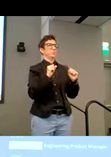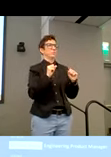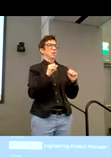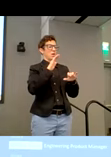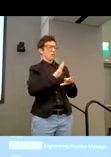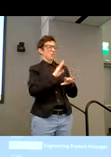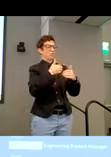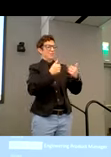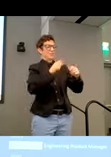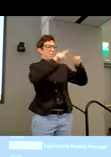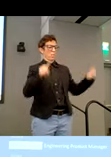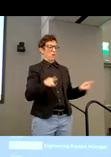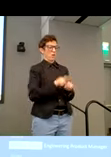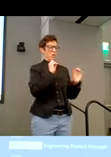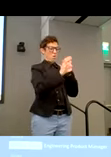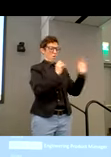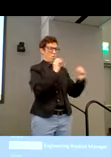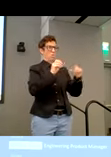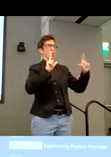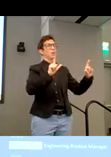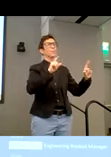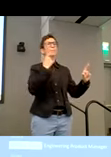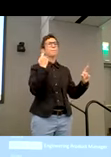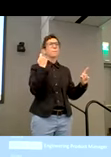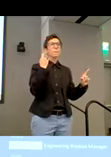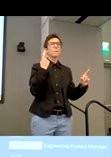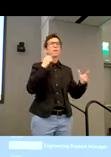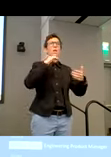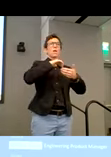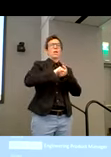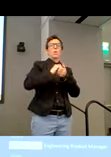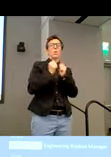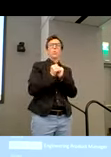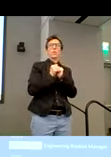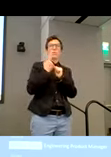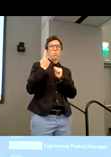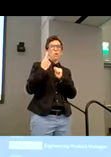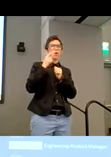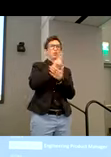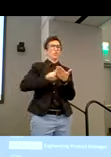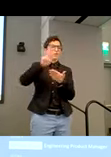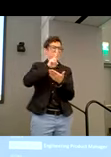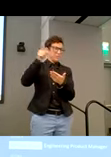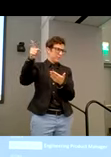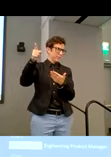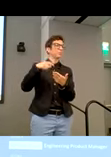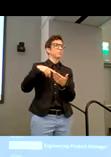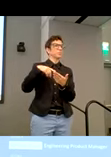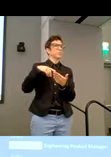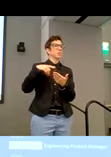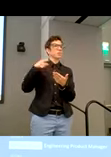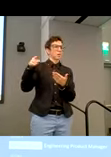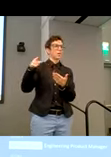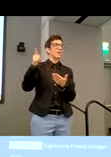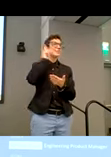And I think one of the librarians that we've had with one of our fully deaf university customers, they've been providing us with tremendous